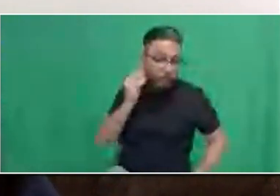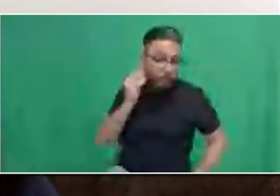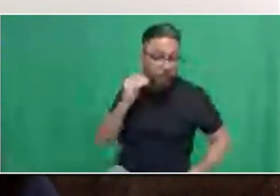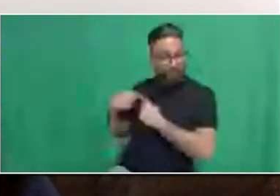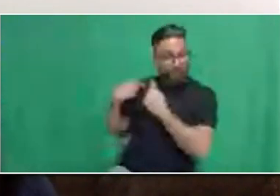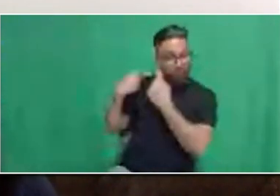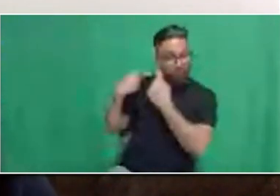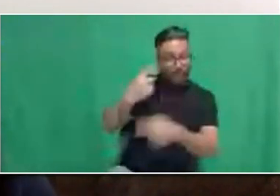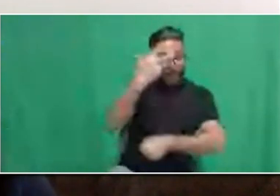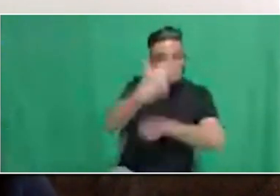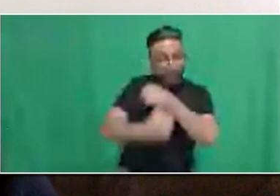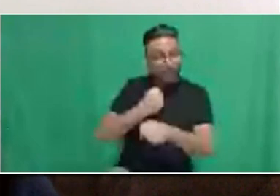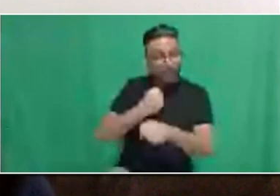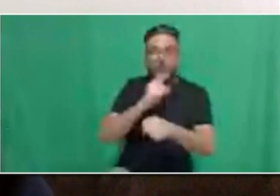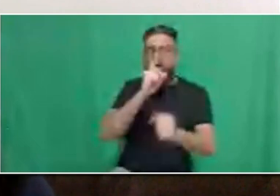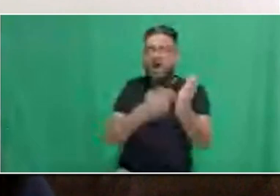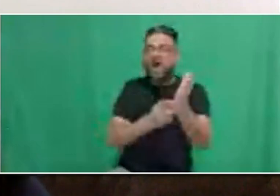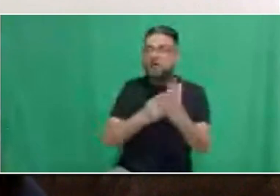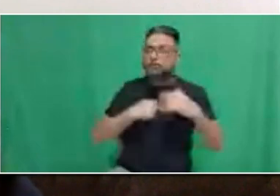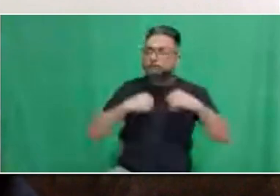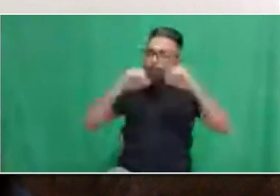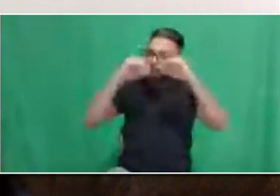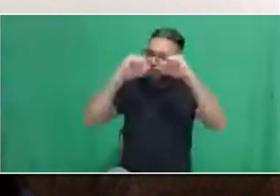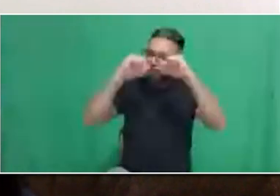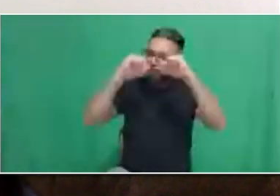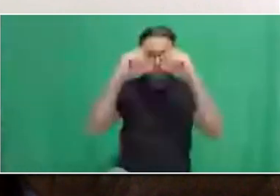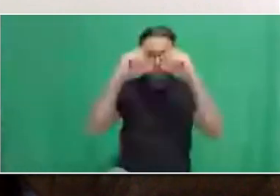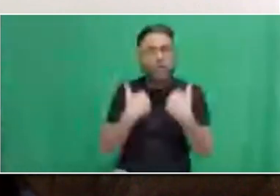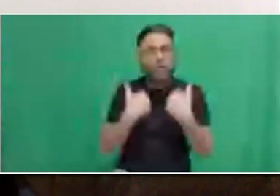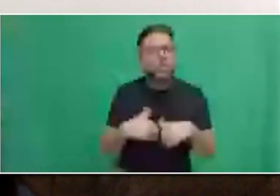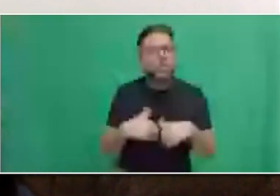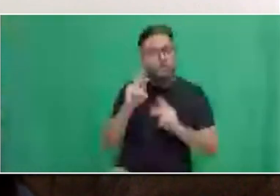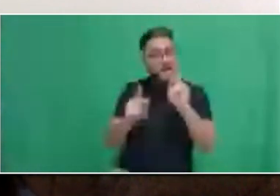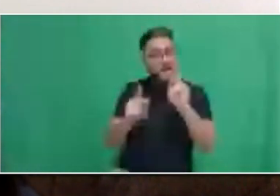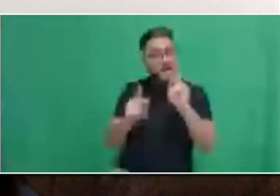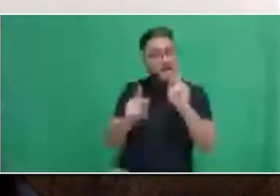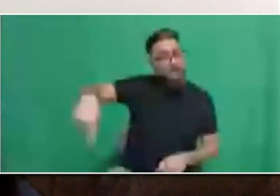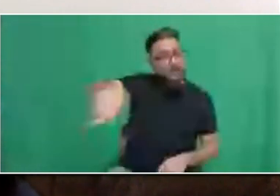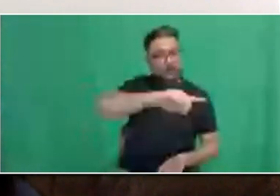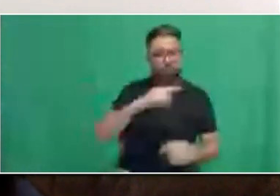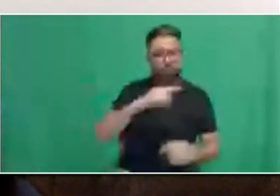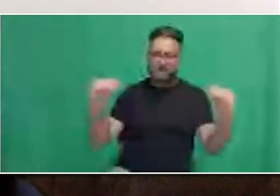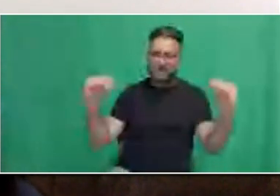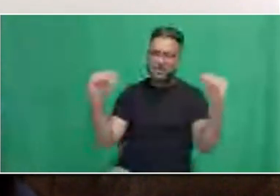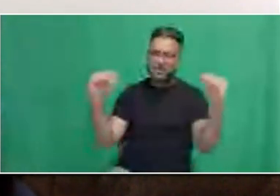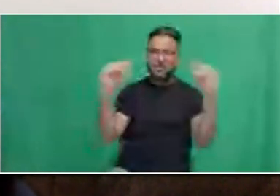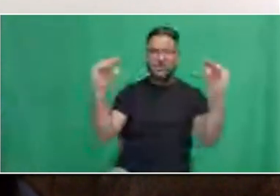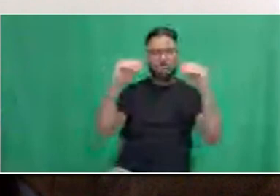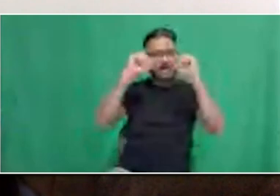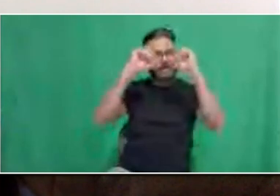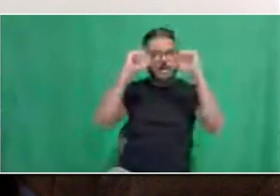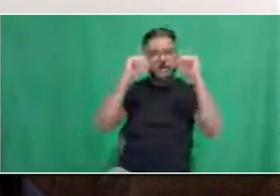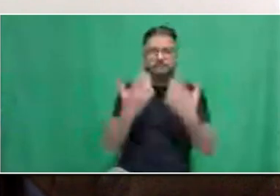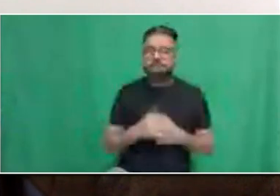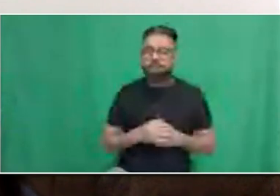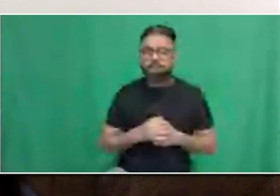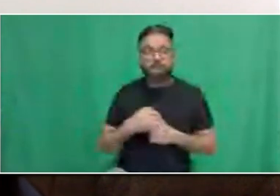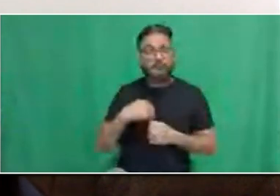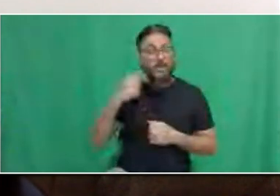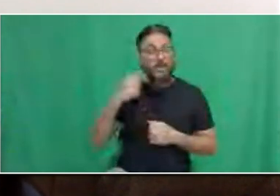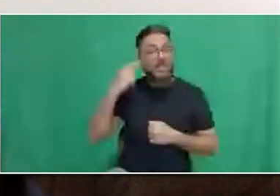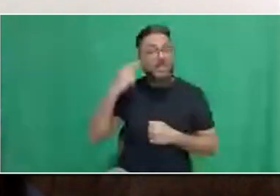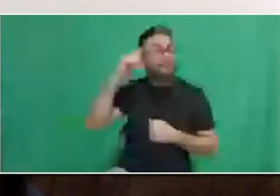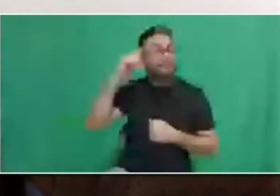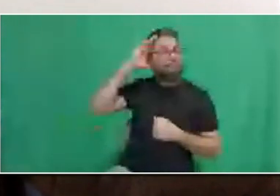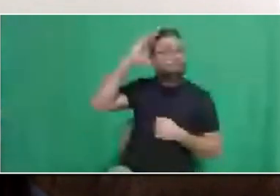equally amazing. There is no way but up for me here, and I definitely look forward to all the future opportunities it brings